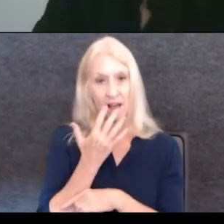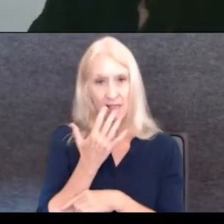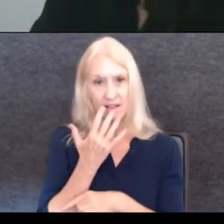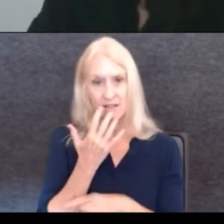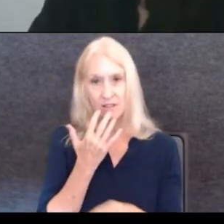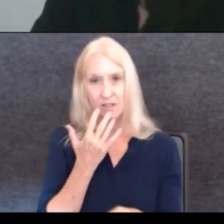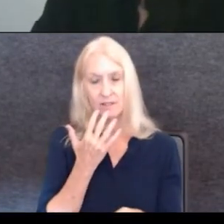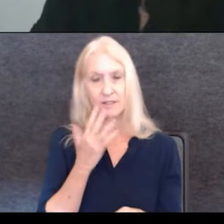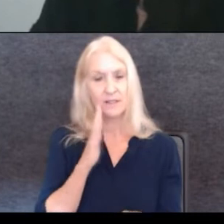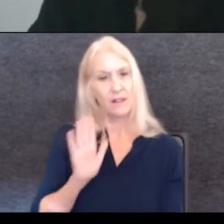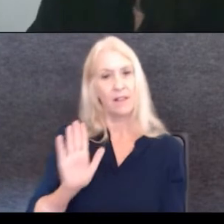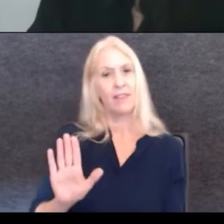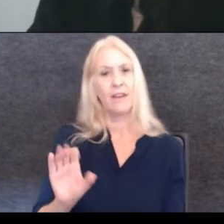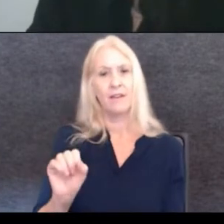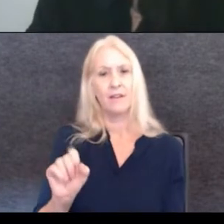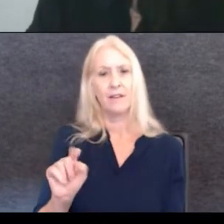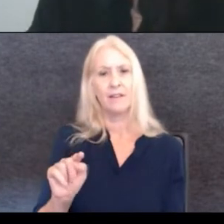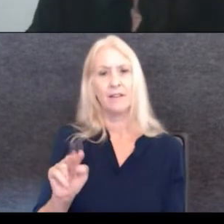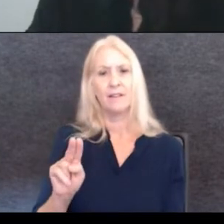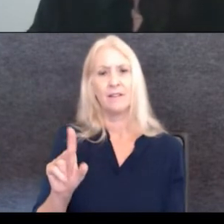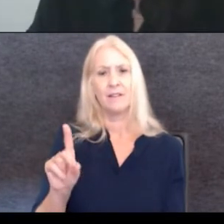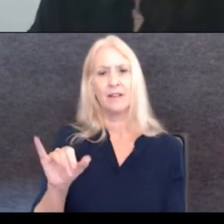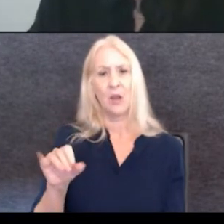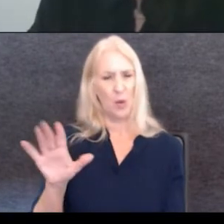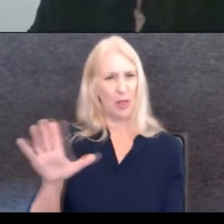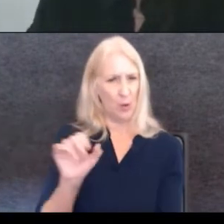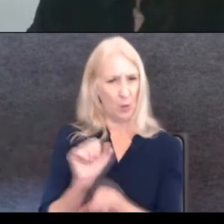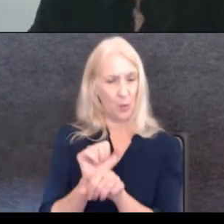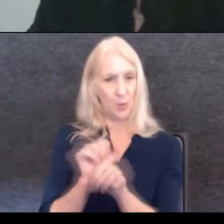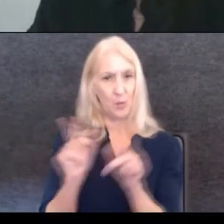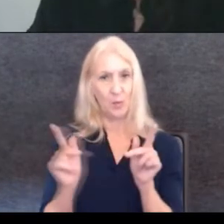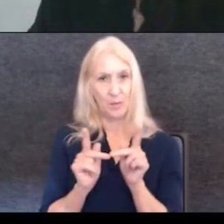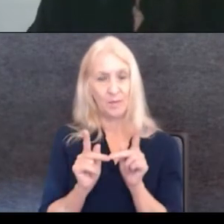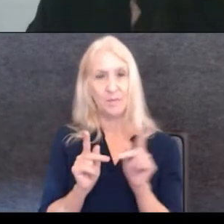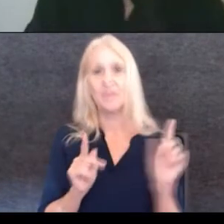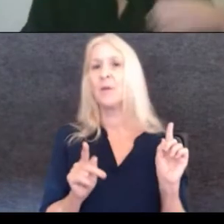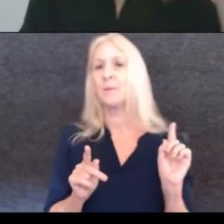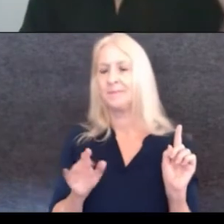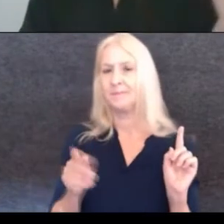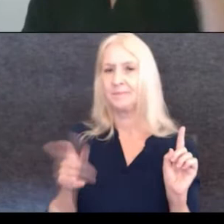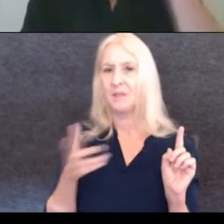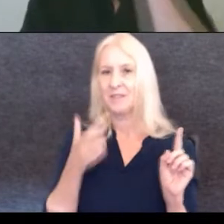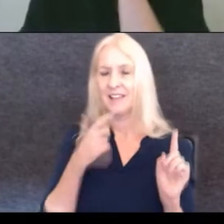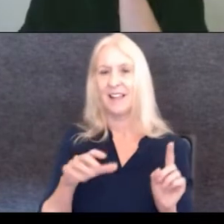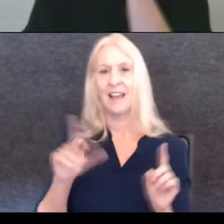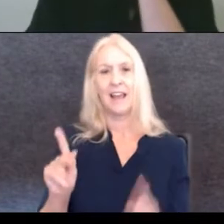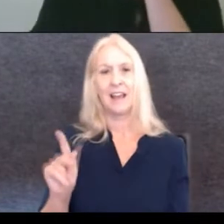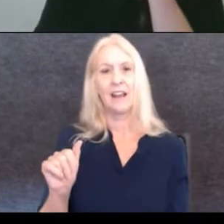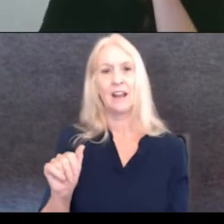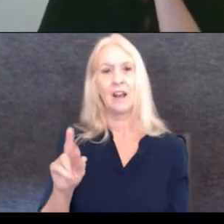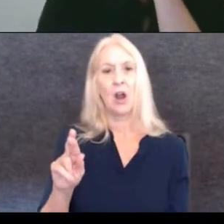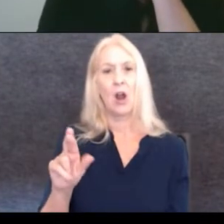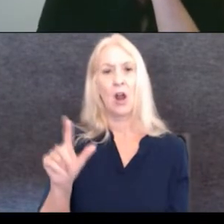the, their studio. Yeah. So, yeah, so I wanted, so I want to tell everybody, so like Carla, my art director,